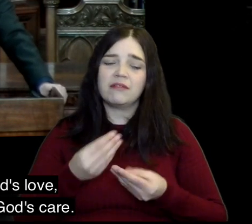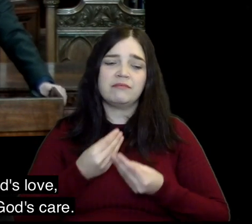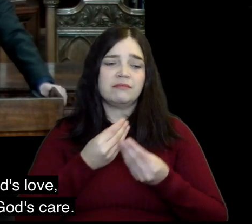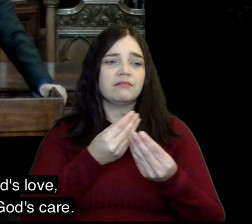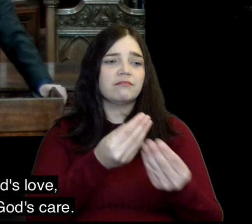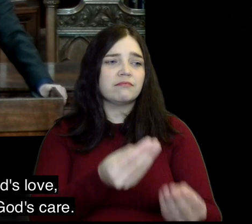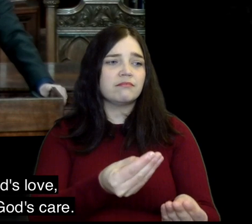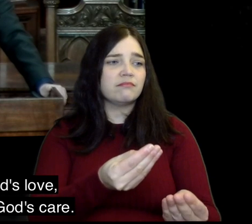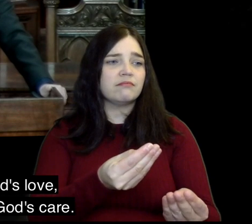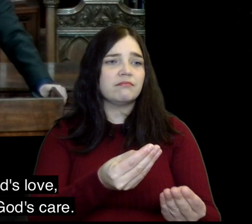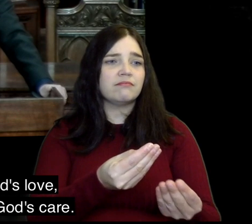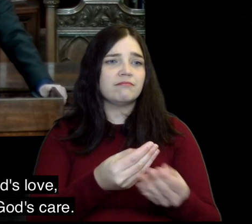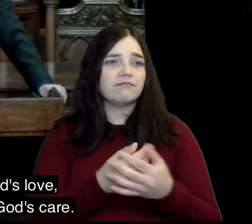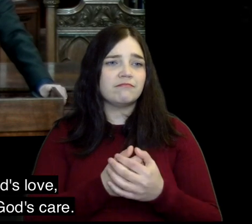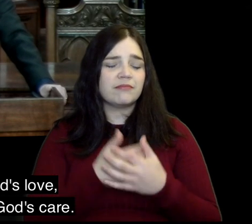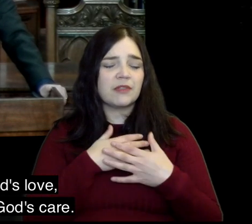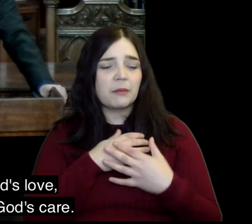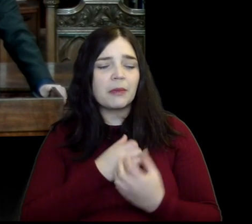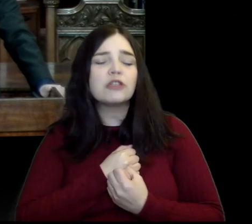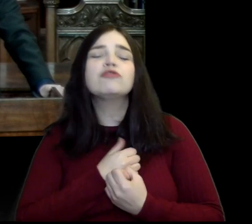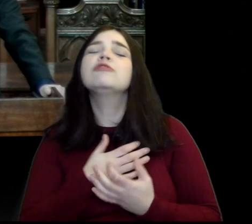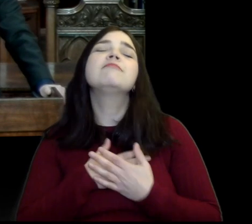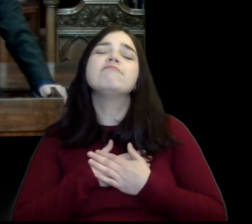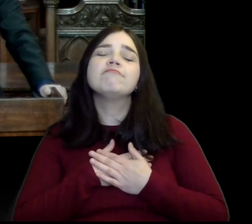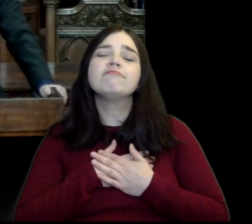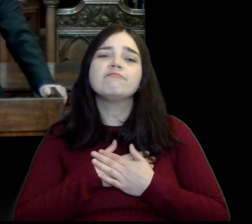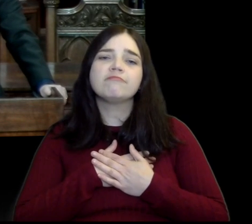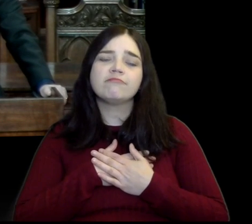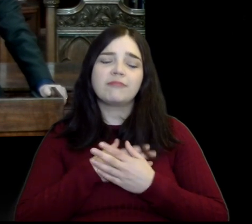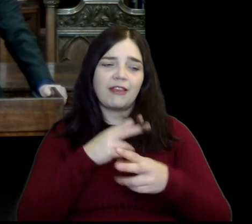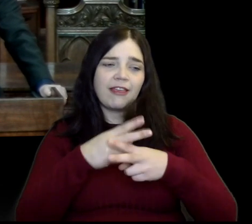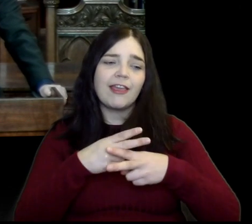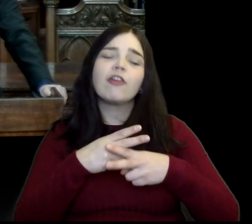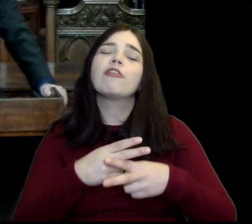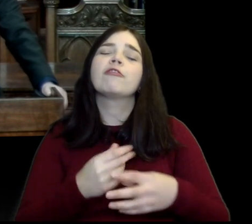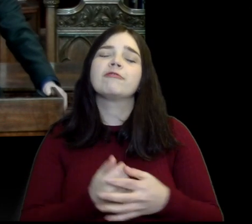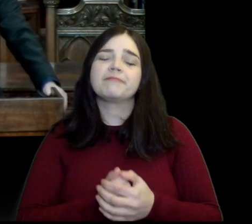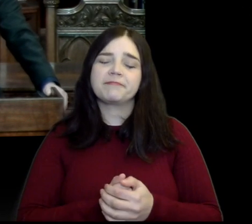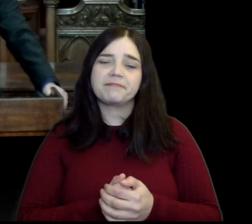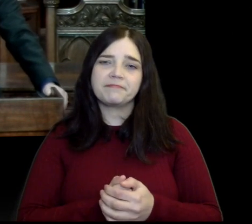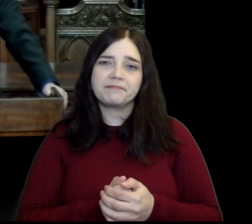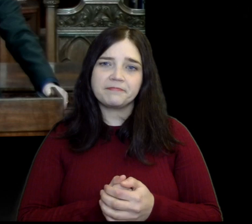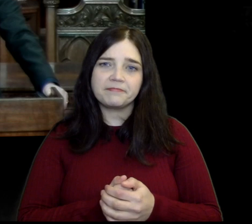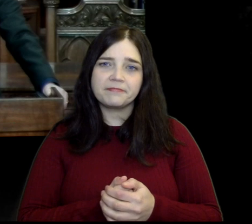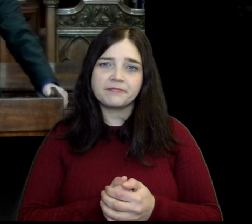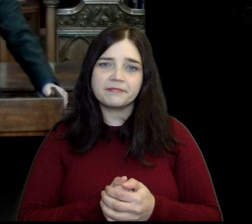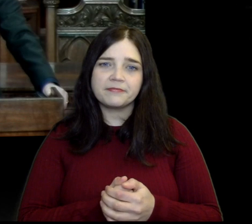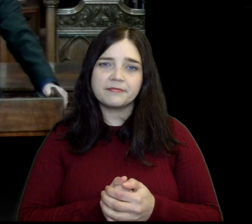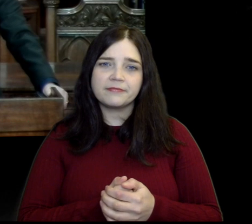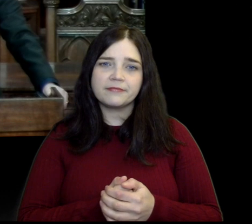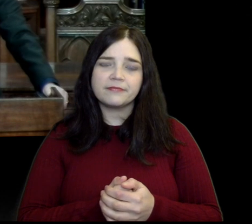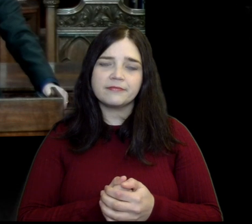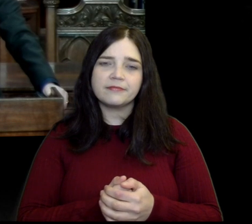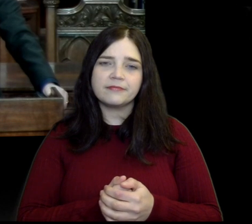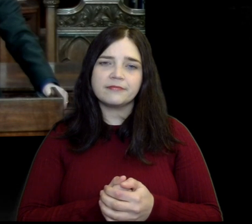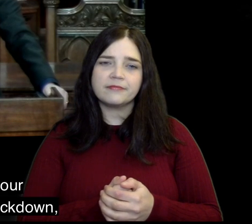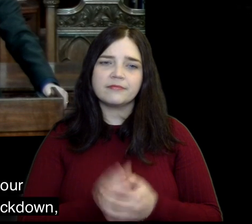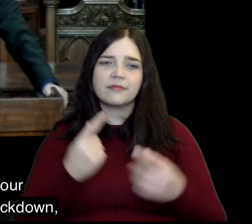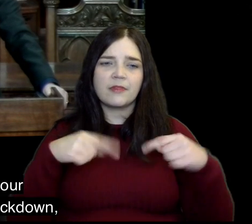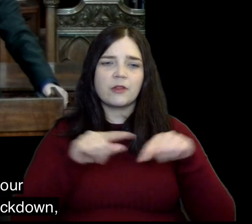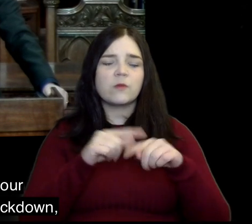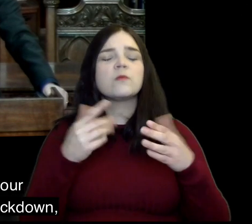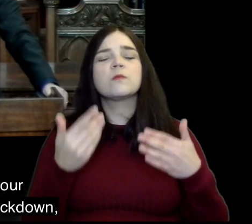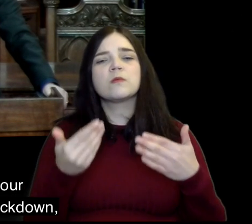and to learn of God's love God's compassion God's care